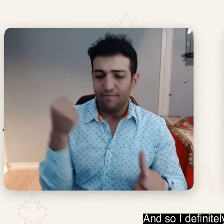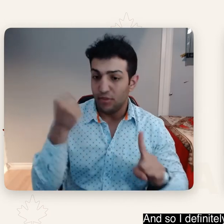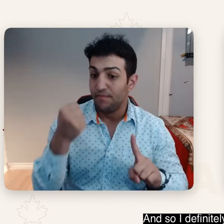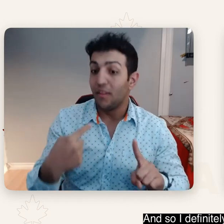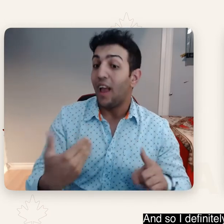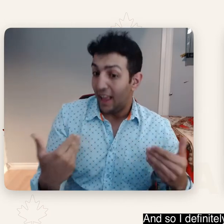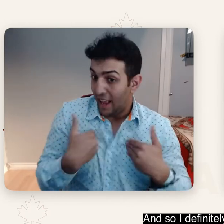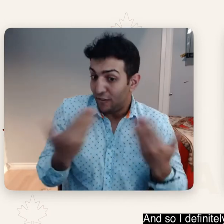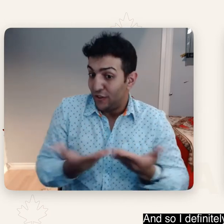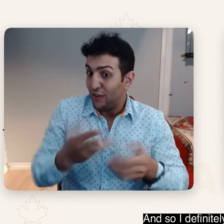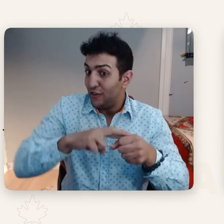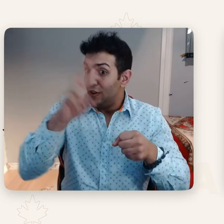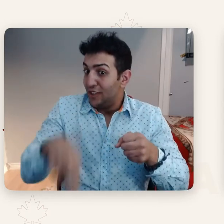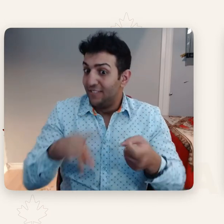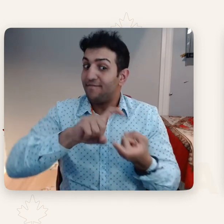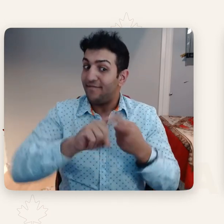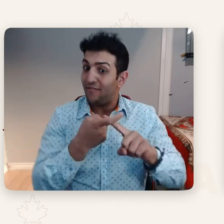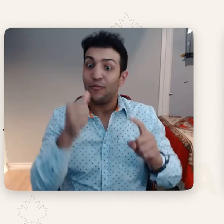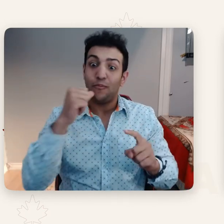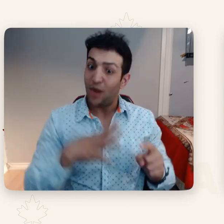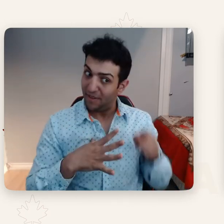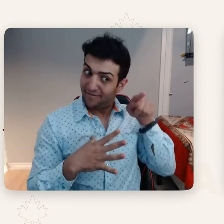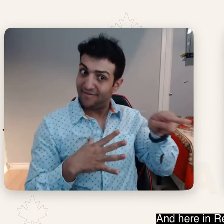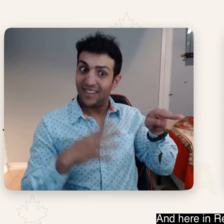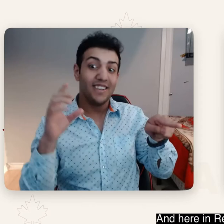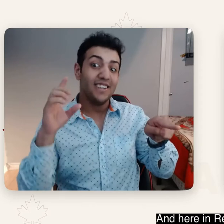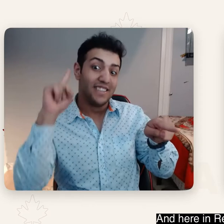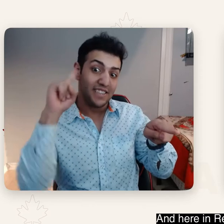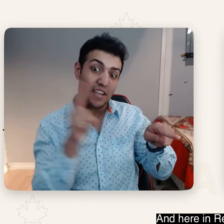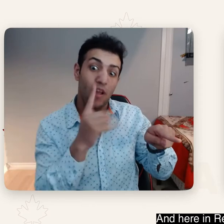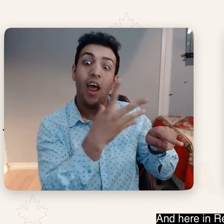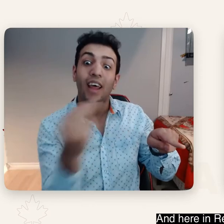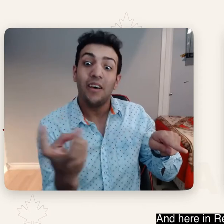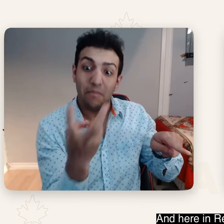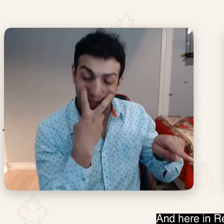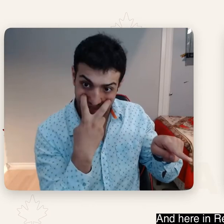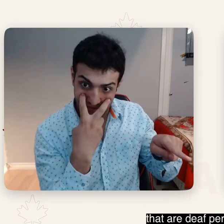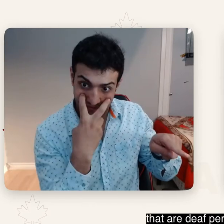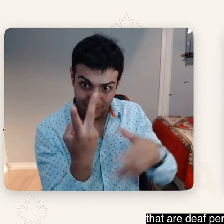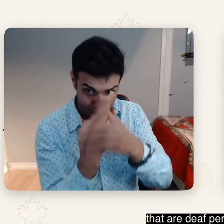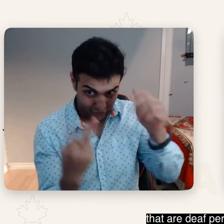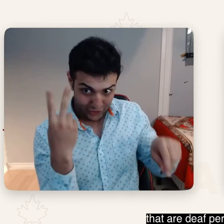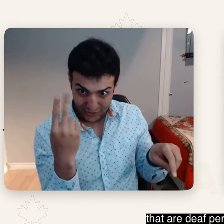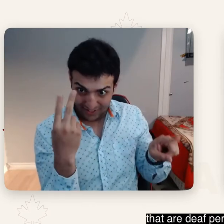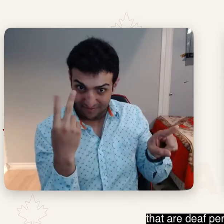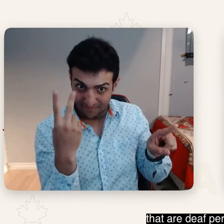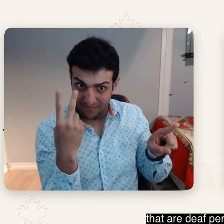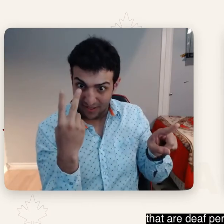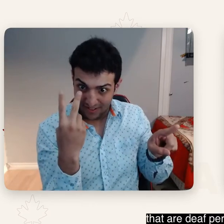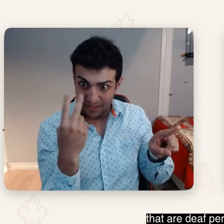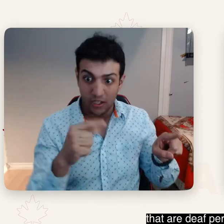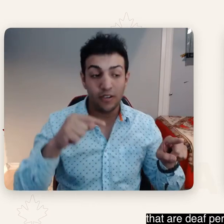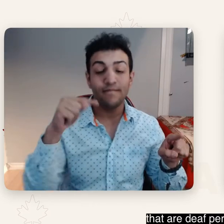the need for professional interpreters. And here in Regina, have other friends that are deaf performers